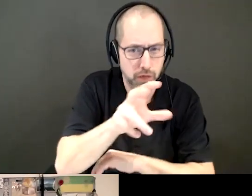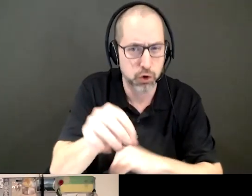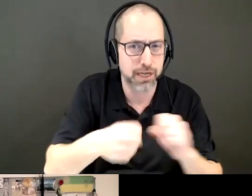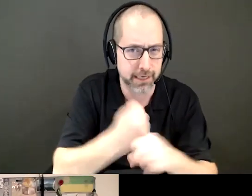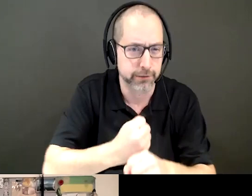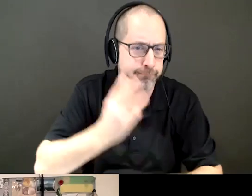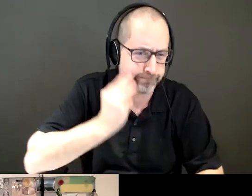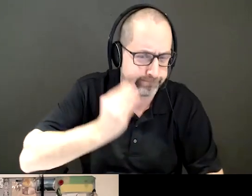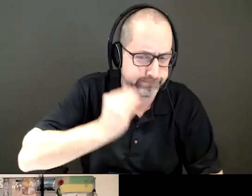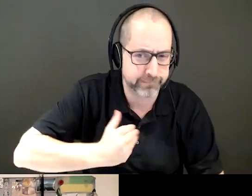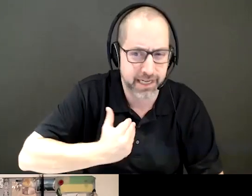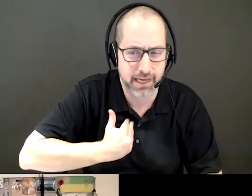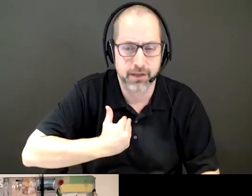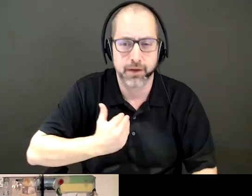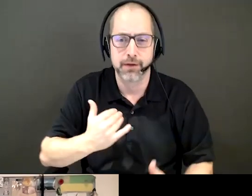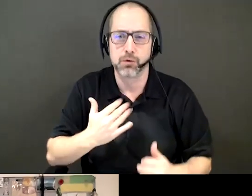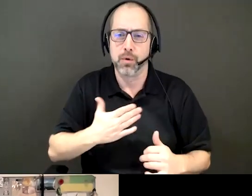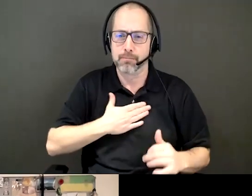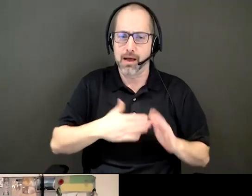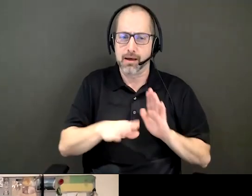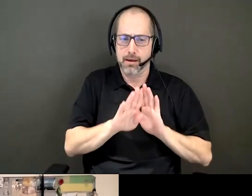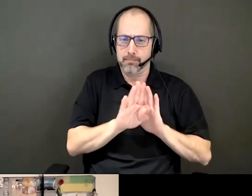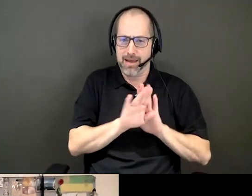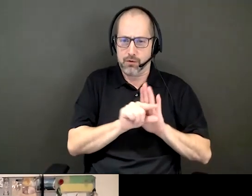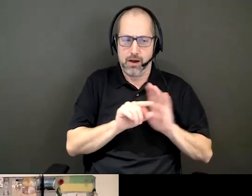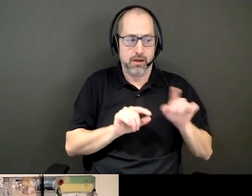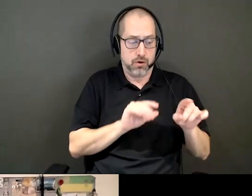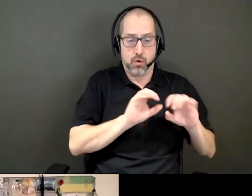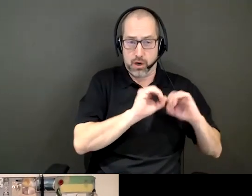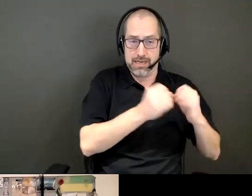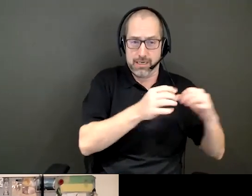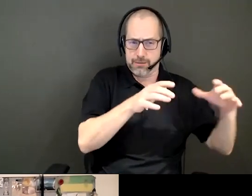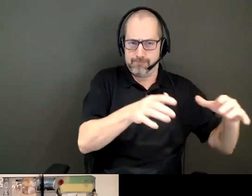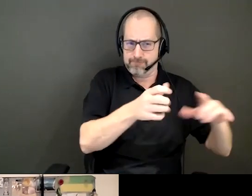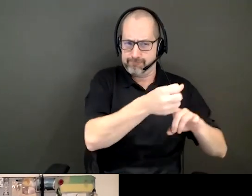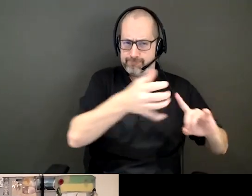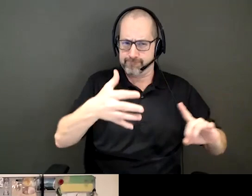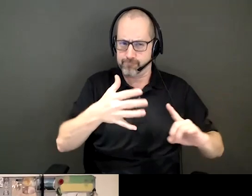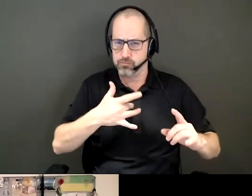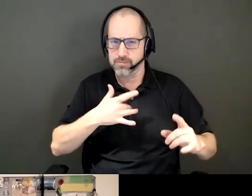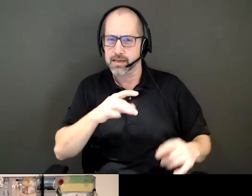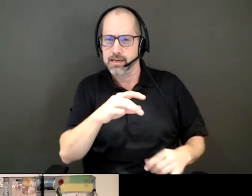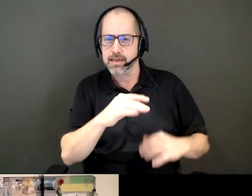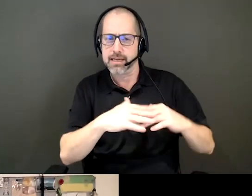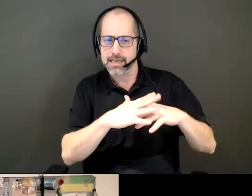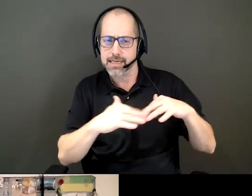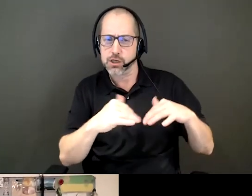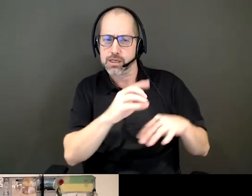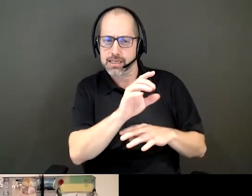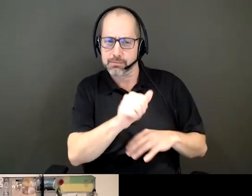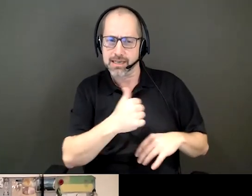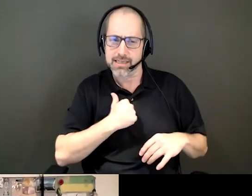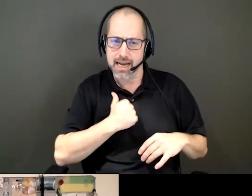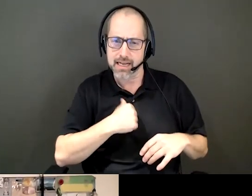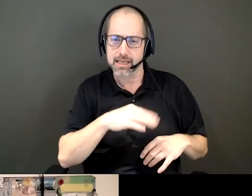And so before I get started, I'll give you a little background about the organization I work for here, Indigenous Disability Canada, the British Columbia